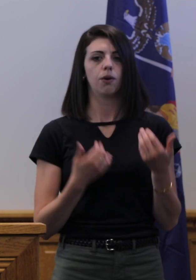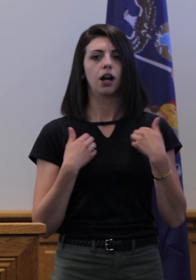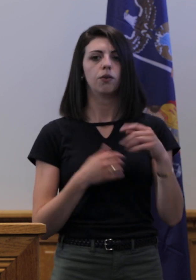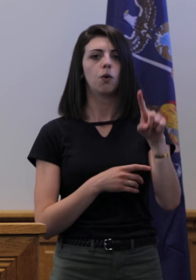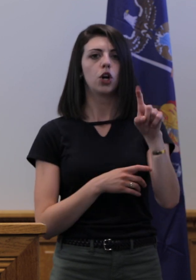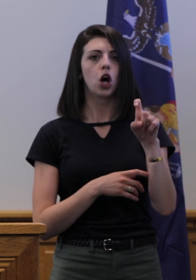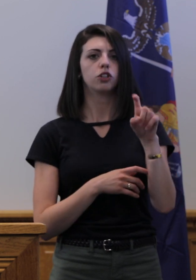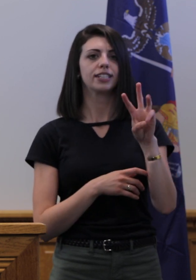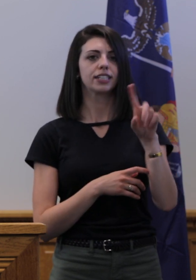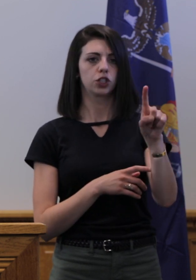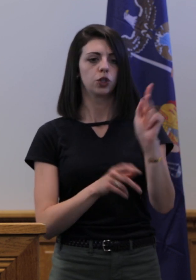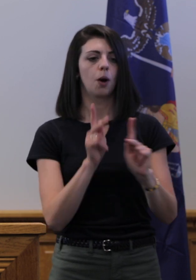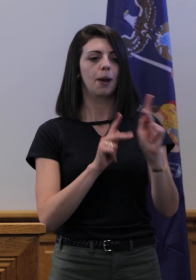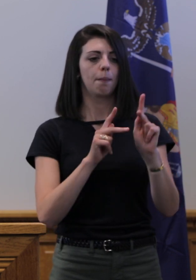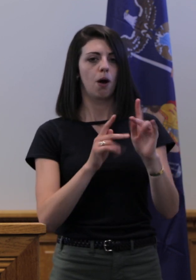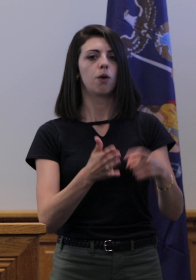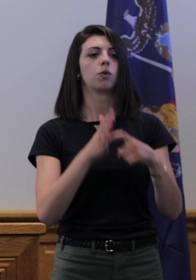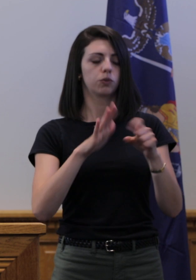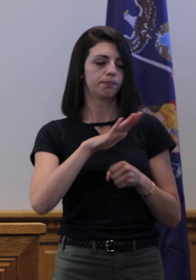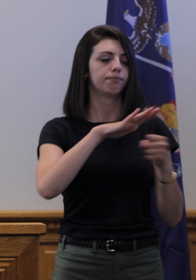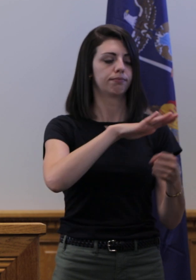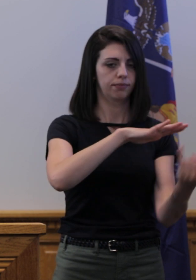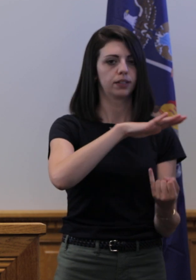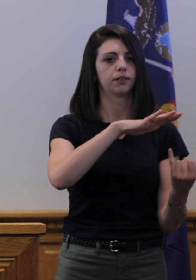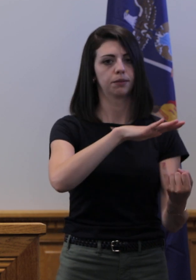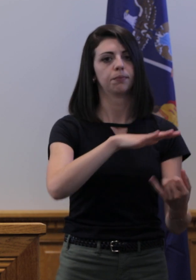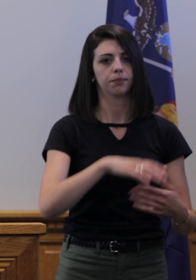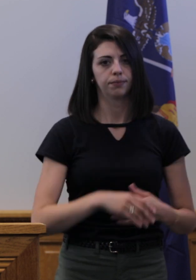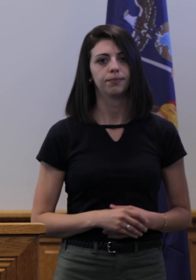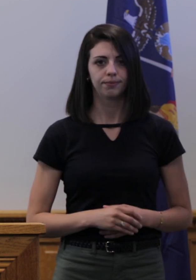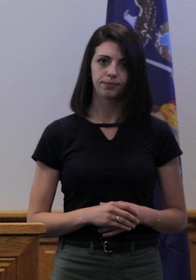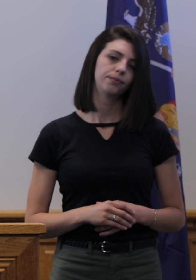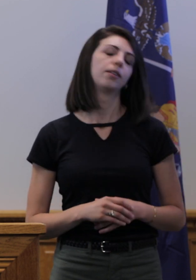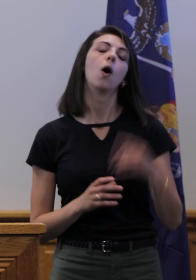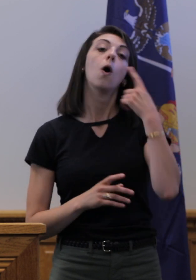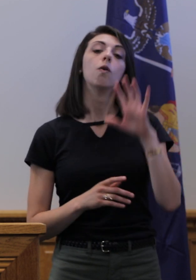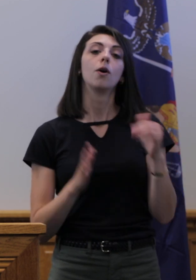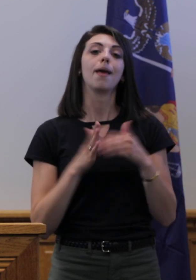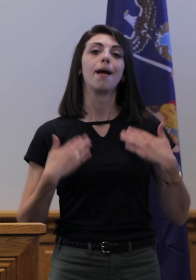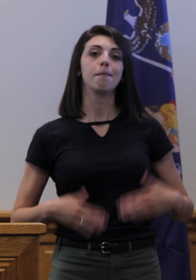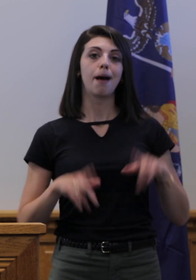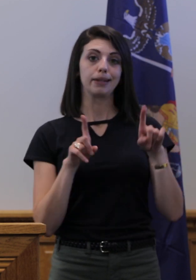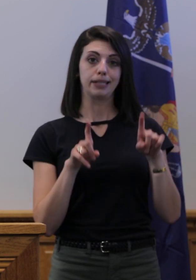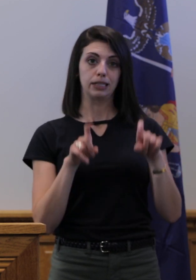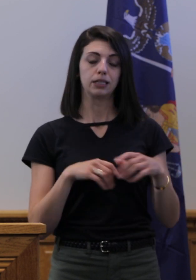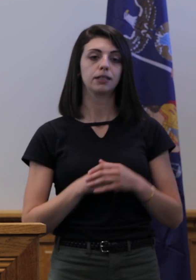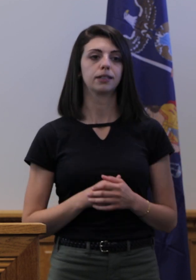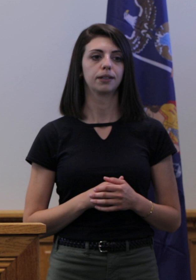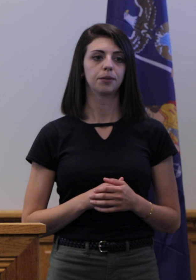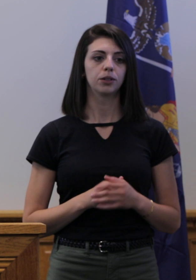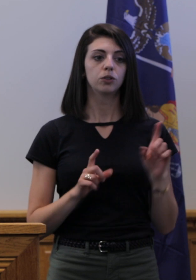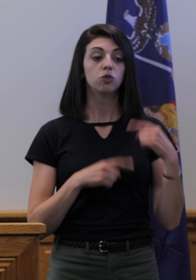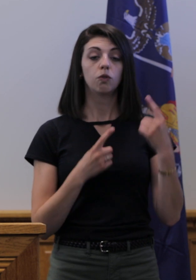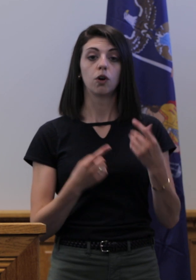162 residents under mandatory isolation or quarantine. For antibody testing, to date,